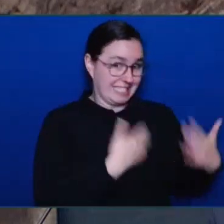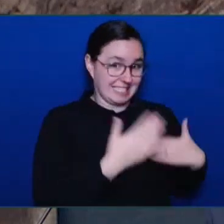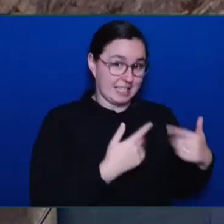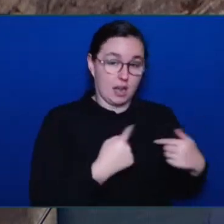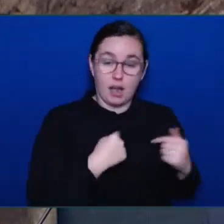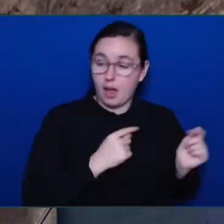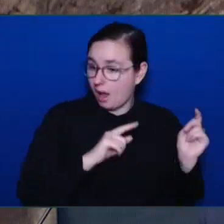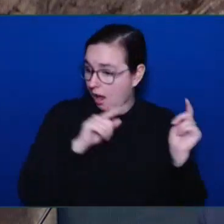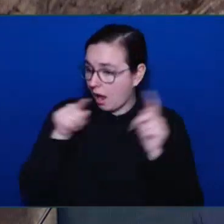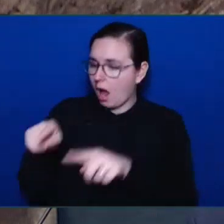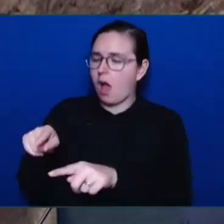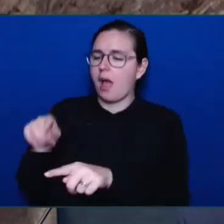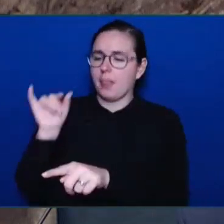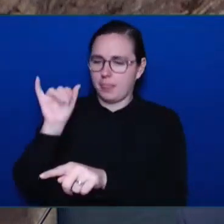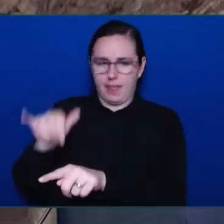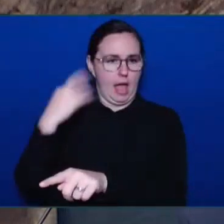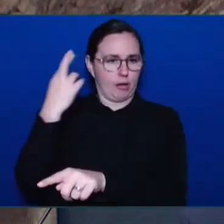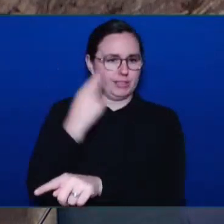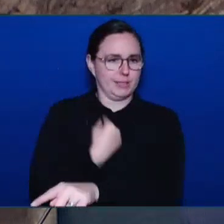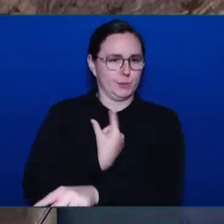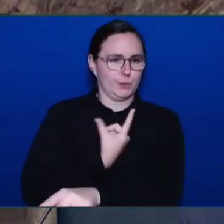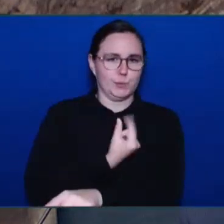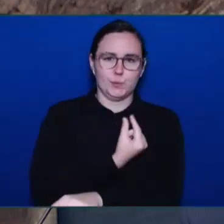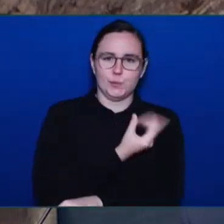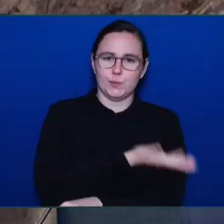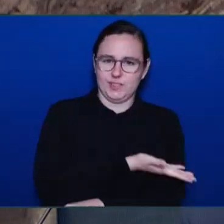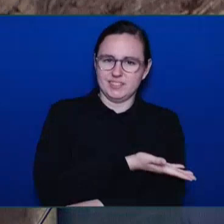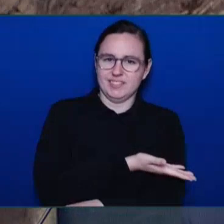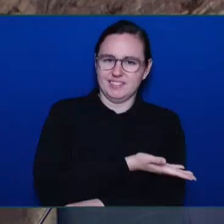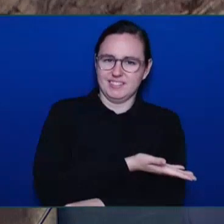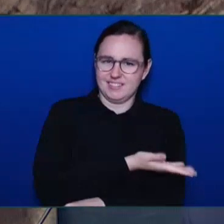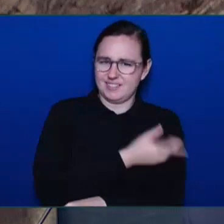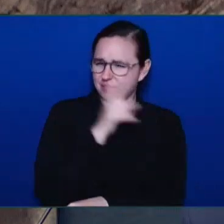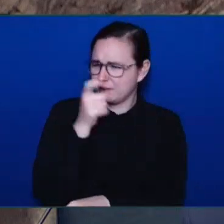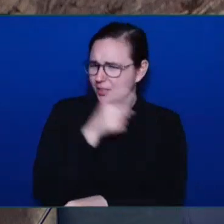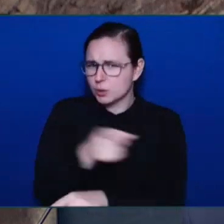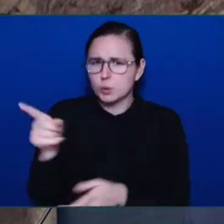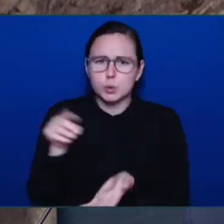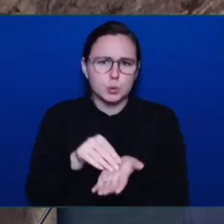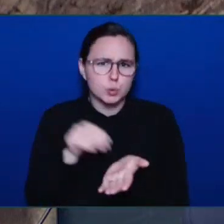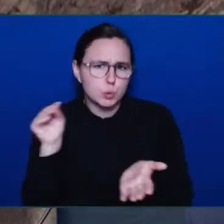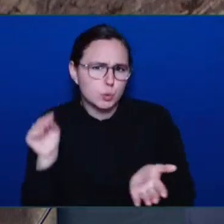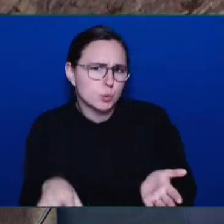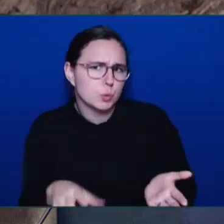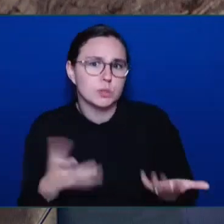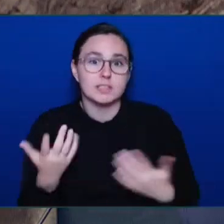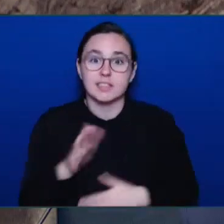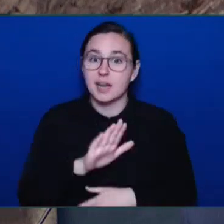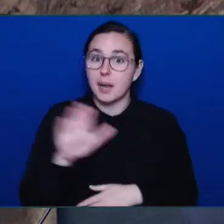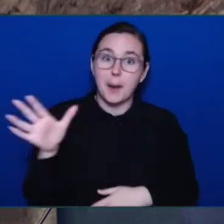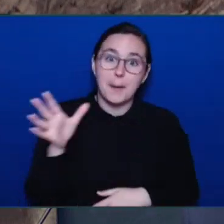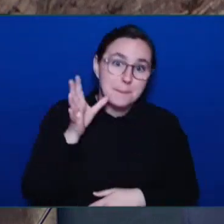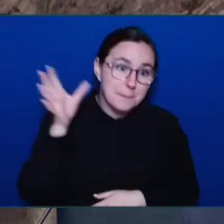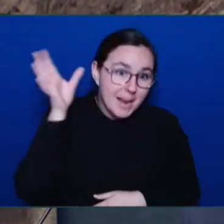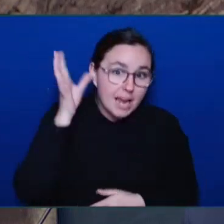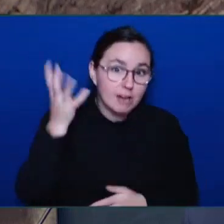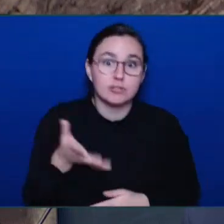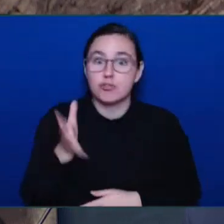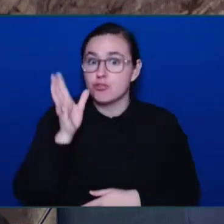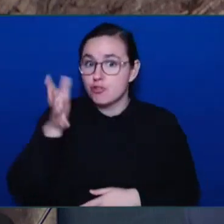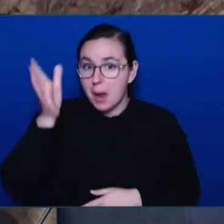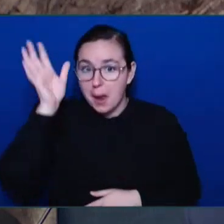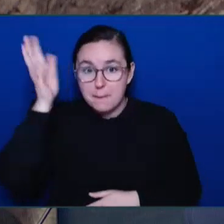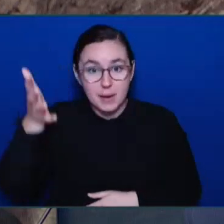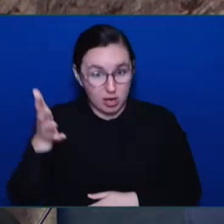students and their families. Parents, grandparents, in many cases great-grandparents came to our local North Caribou community campus to